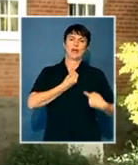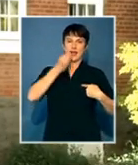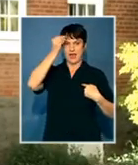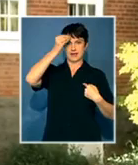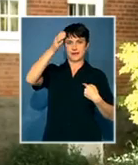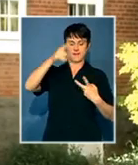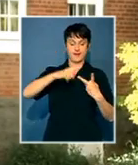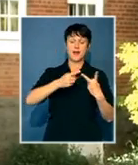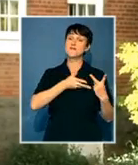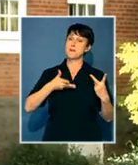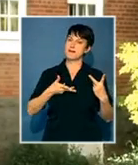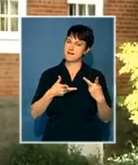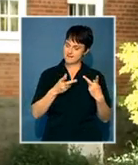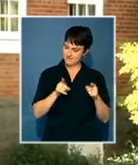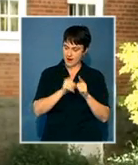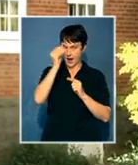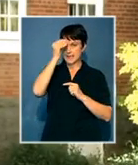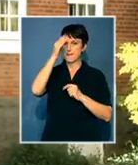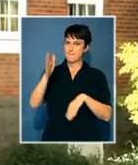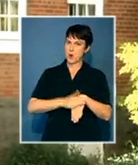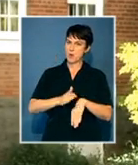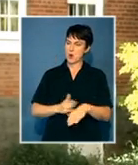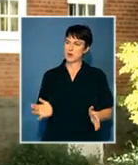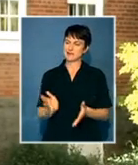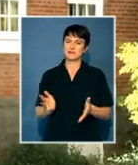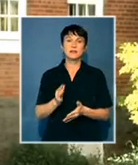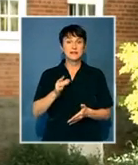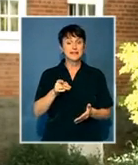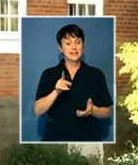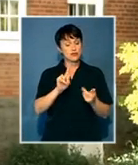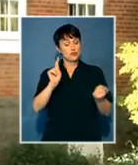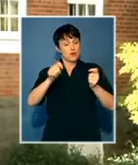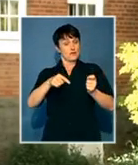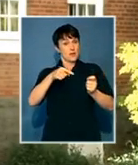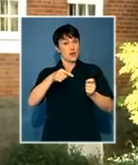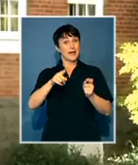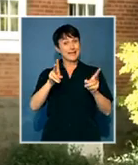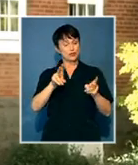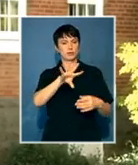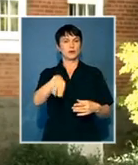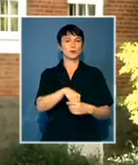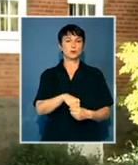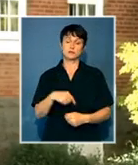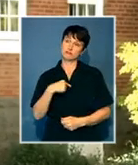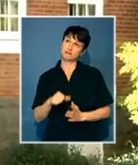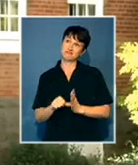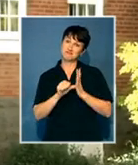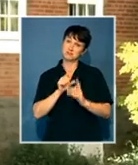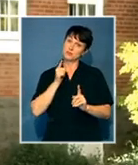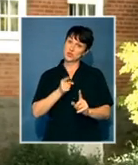and women academics. So transformation includes all these aspects. But my main point is that